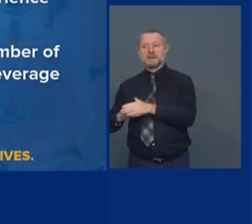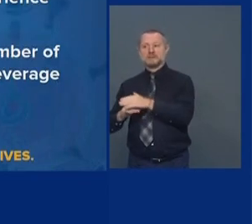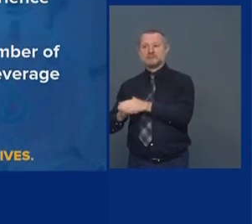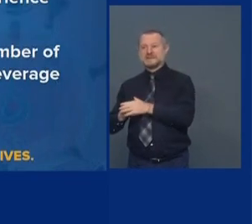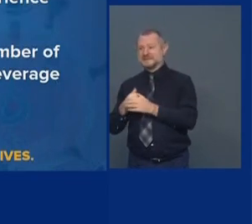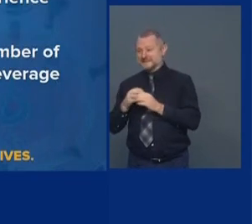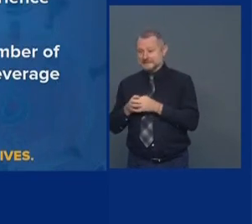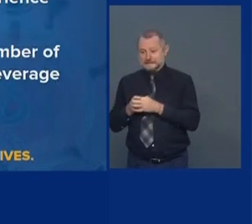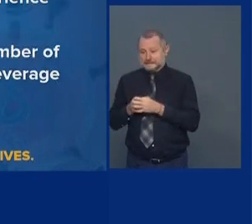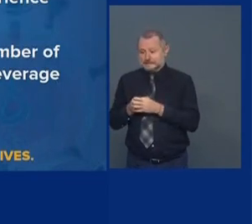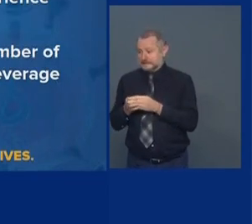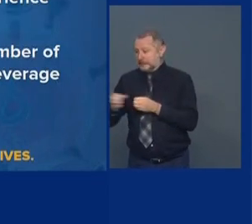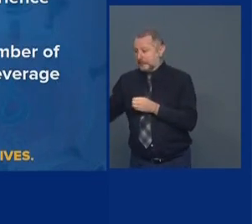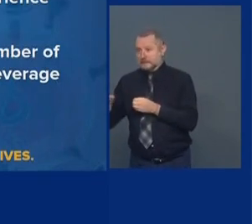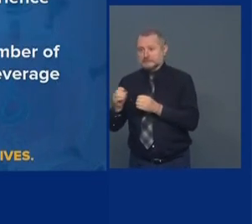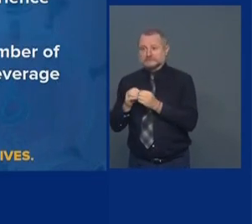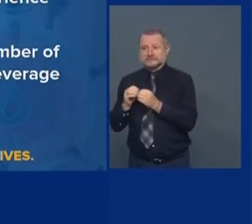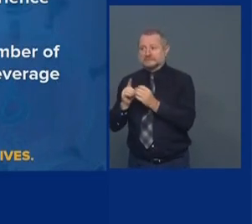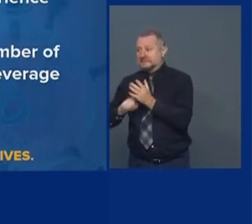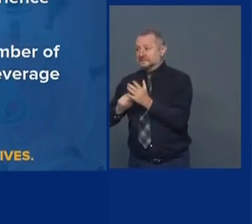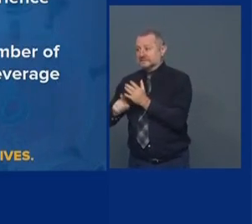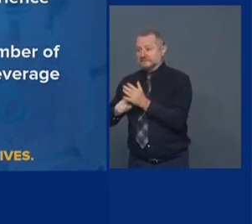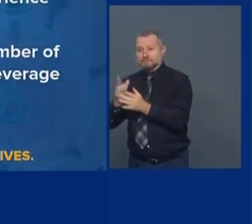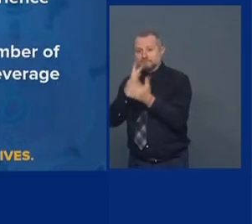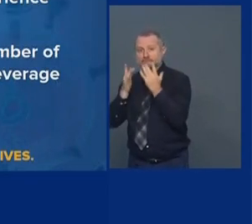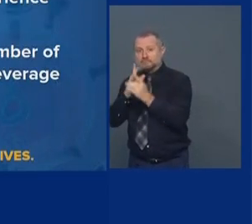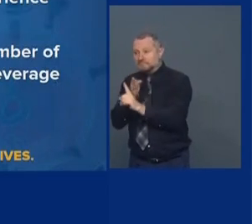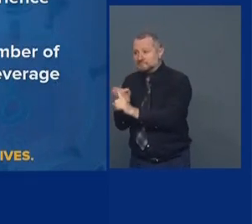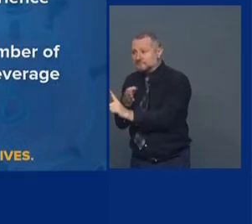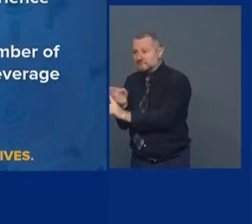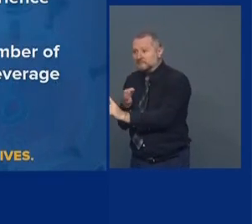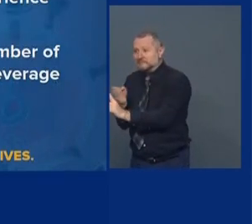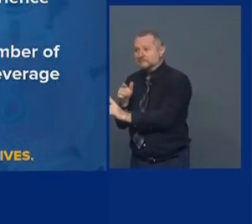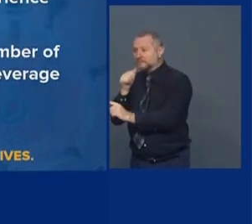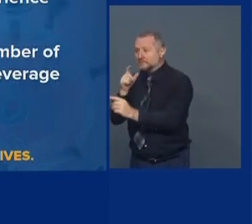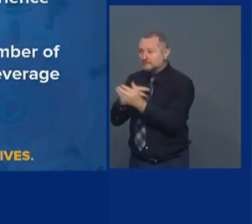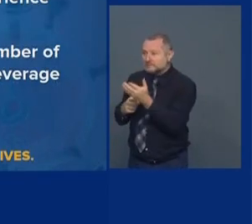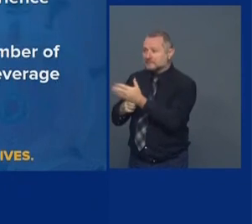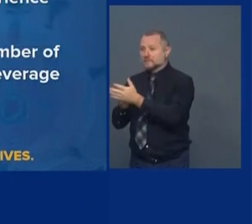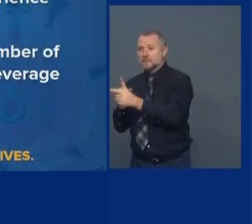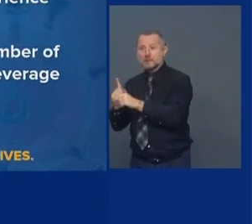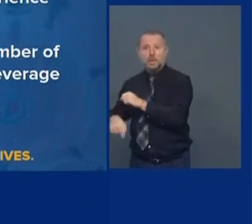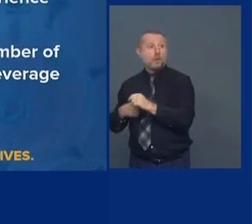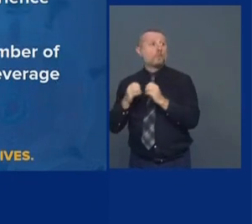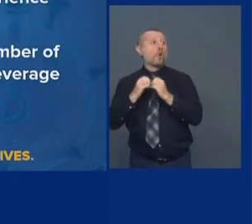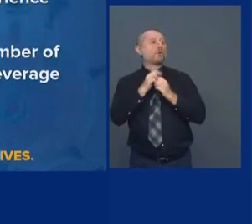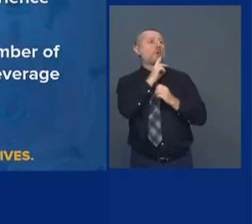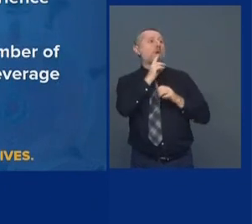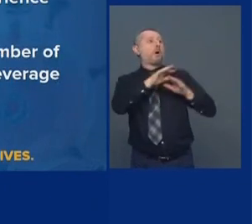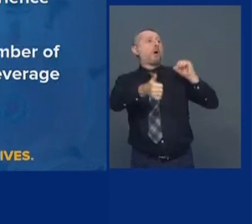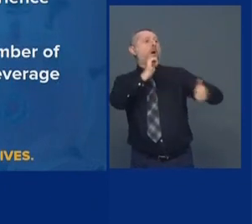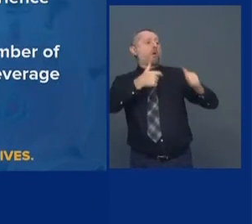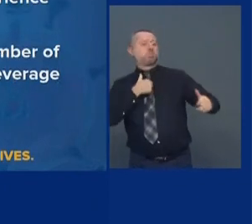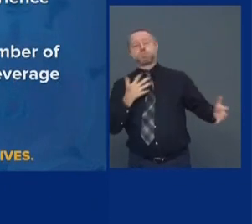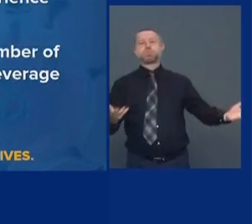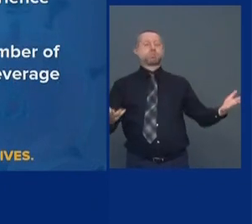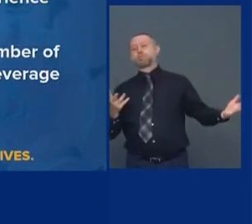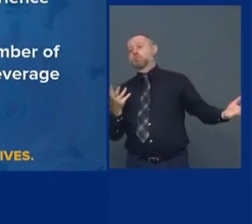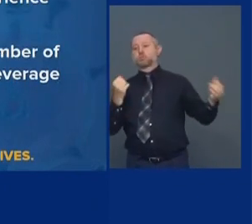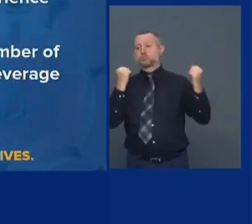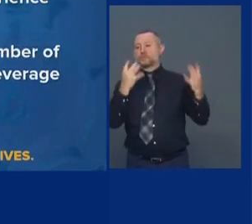terms of enforcement capacity. You're now going to double the number of